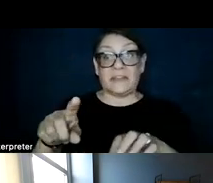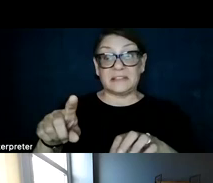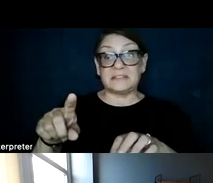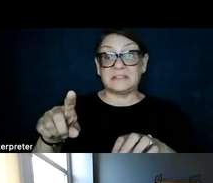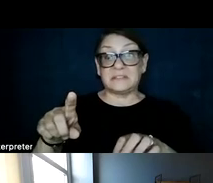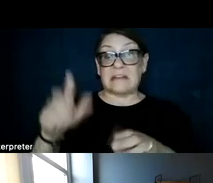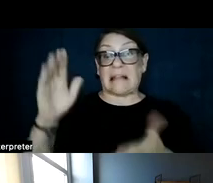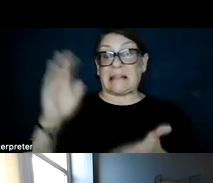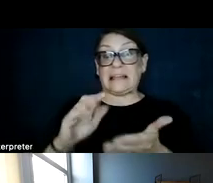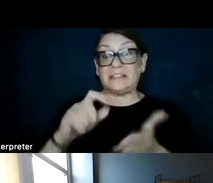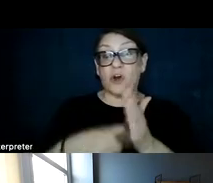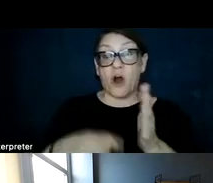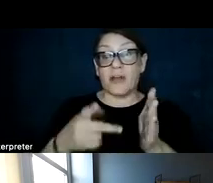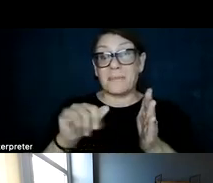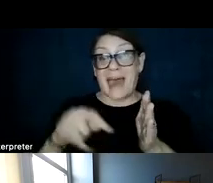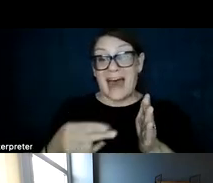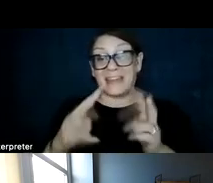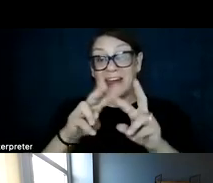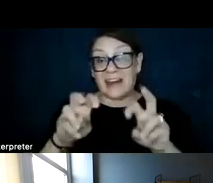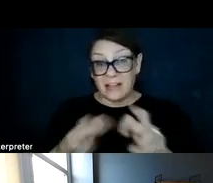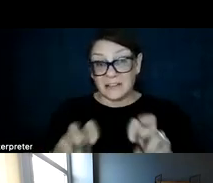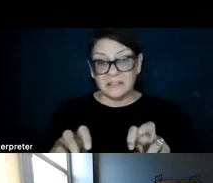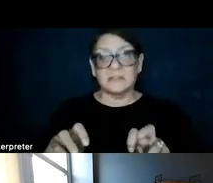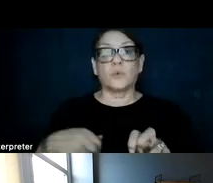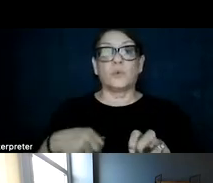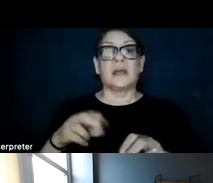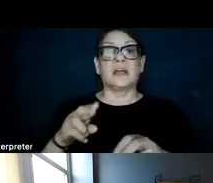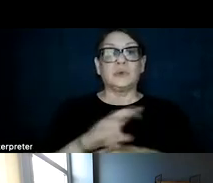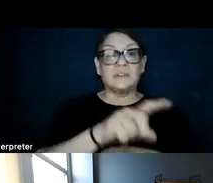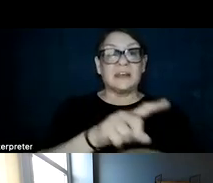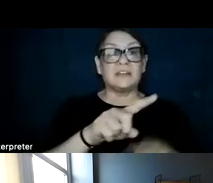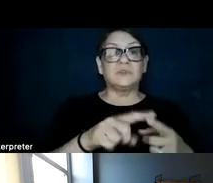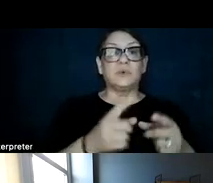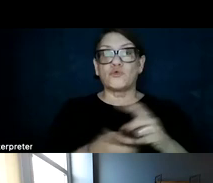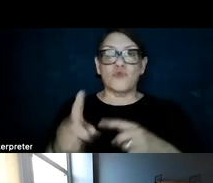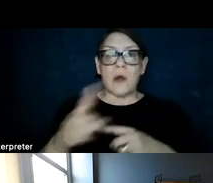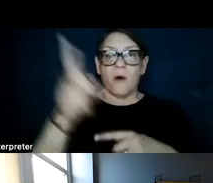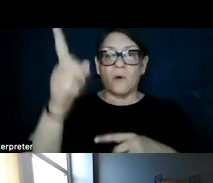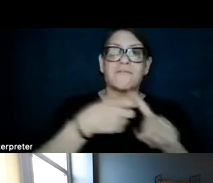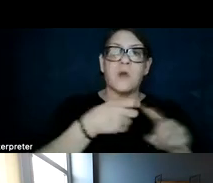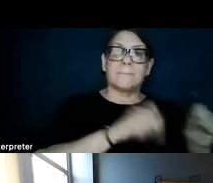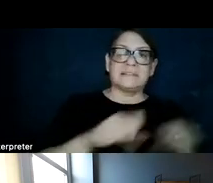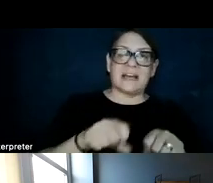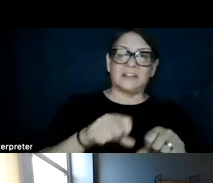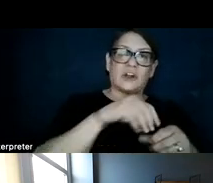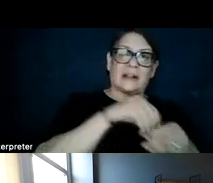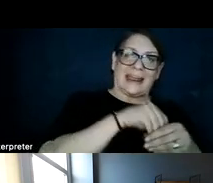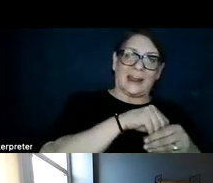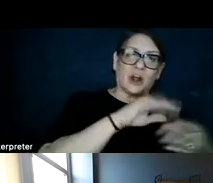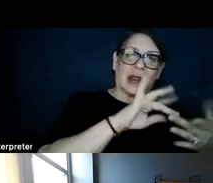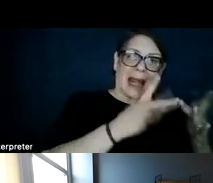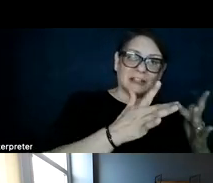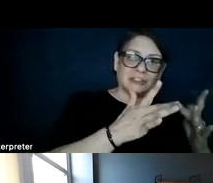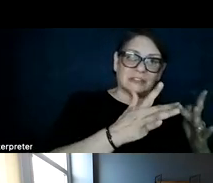path analysis. We use these criteria to route these lines from a potential interconnection